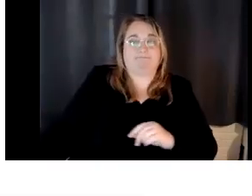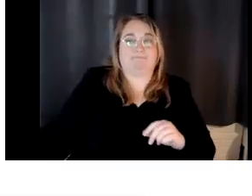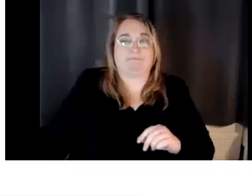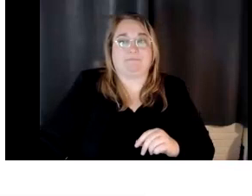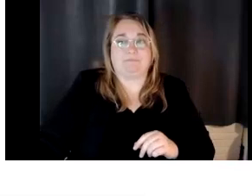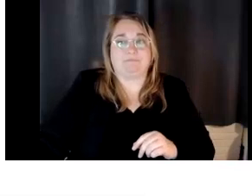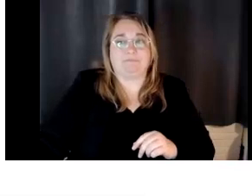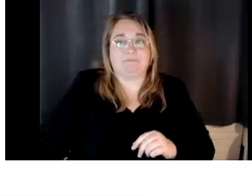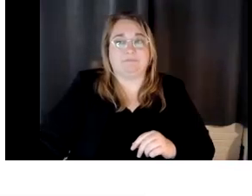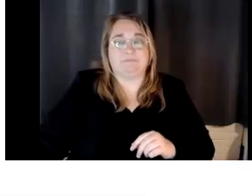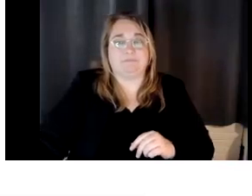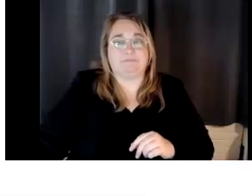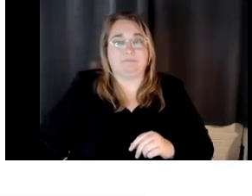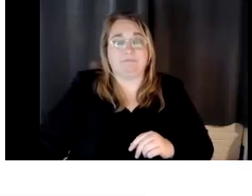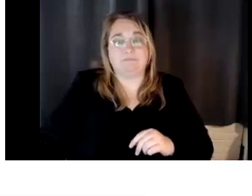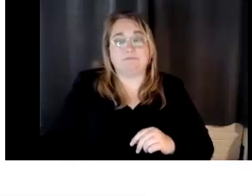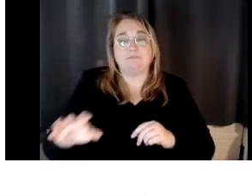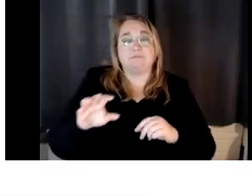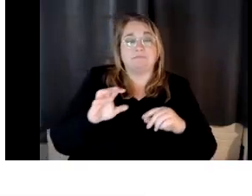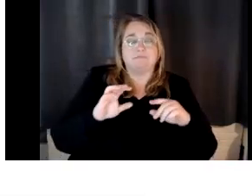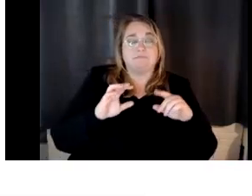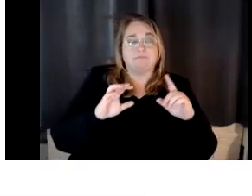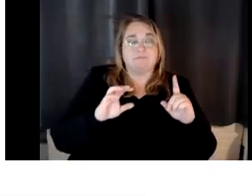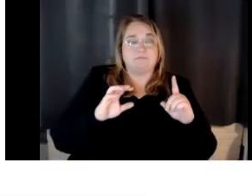I, so besides OER, the